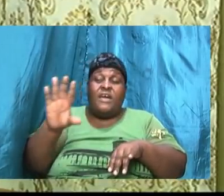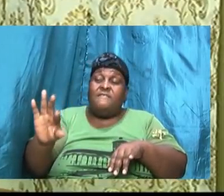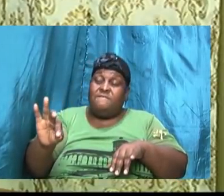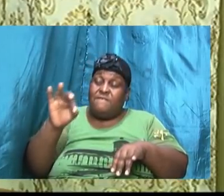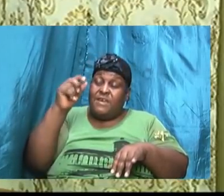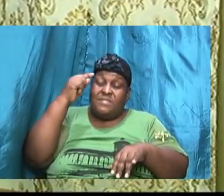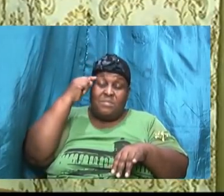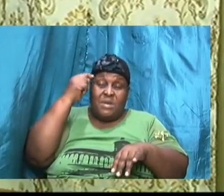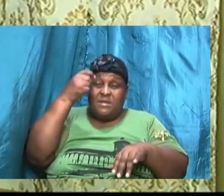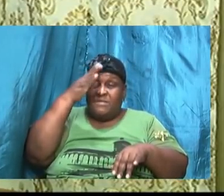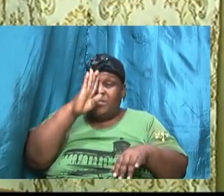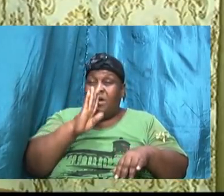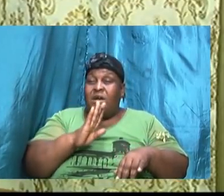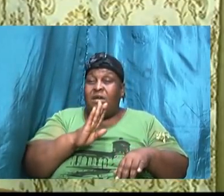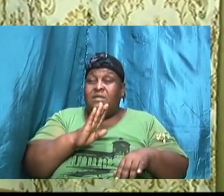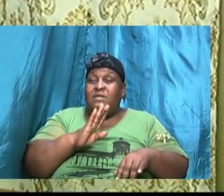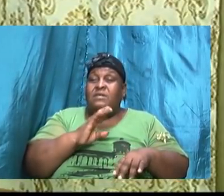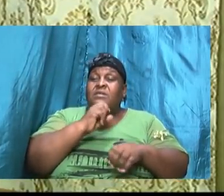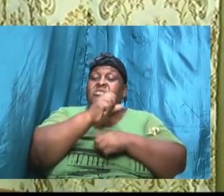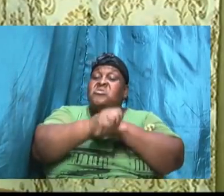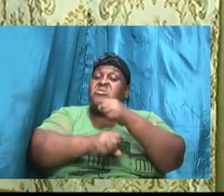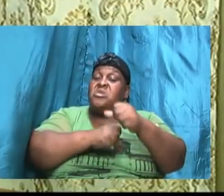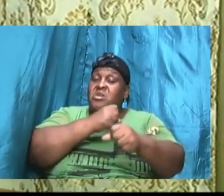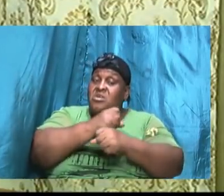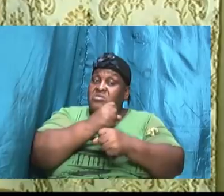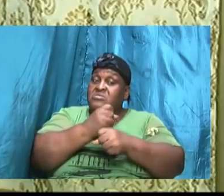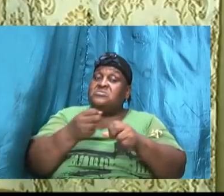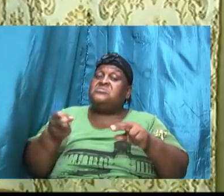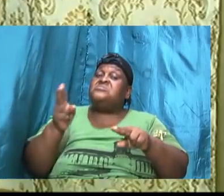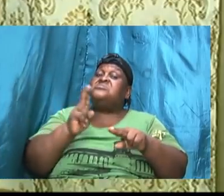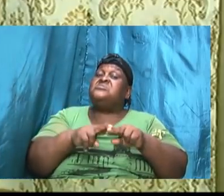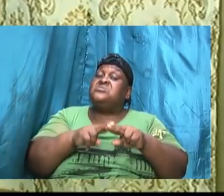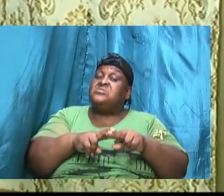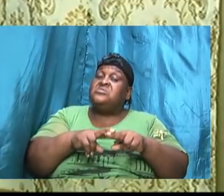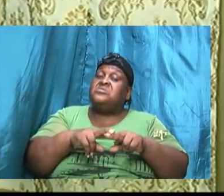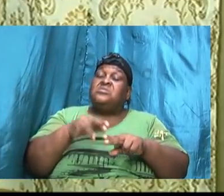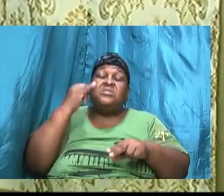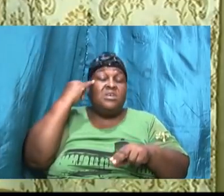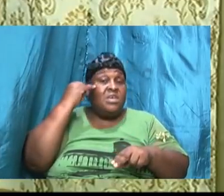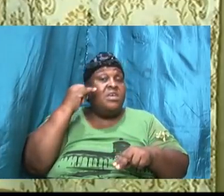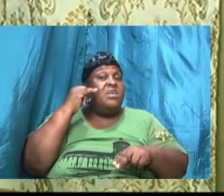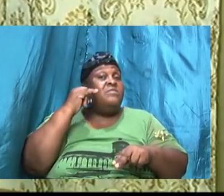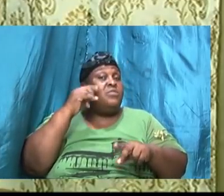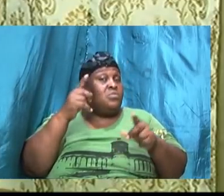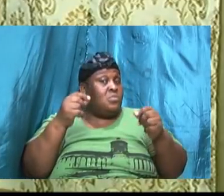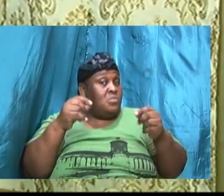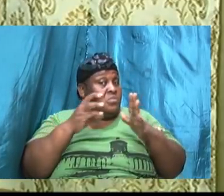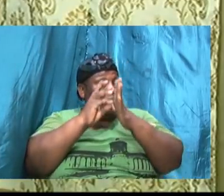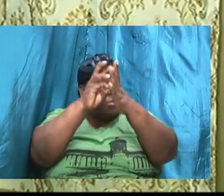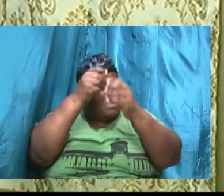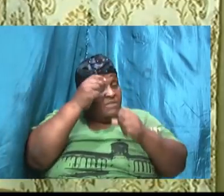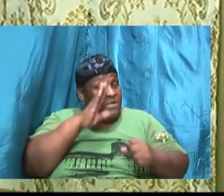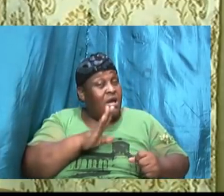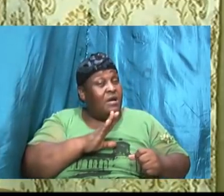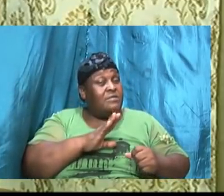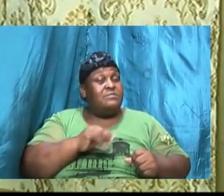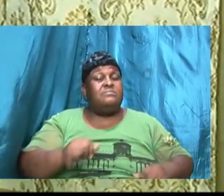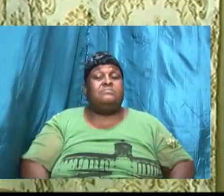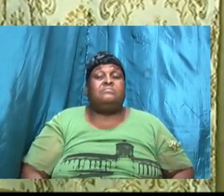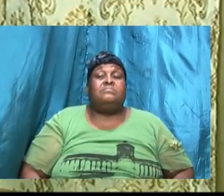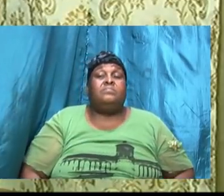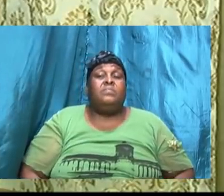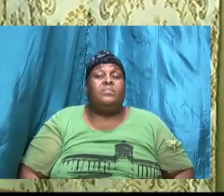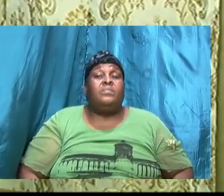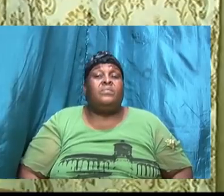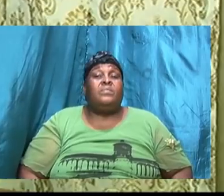years shall be added unto you if you walk in the will of God so look at the story